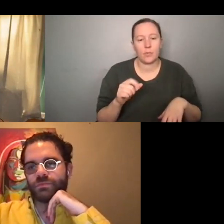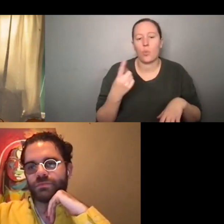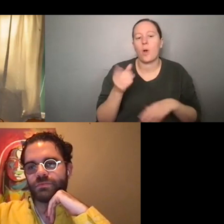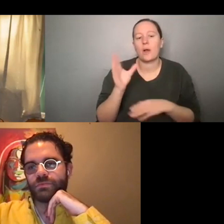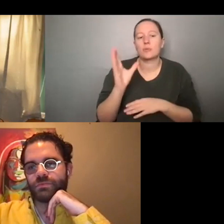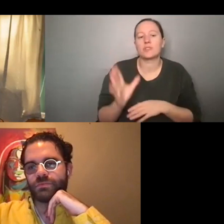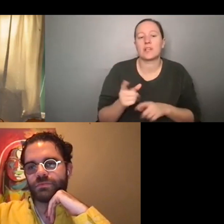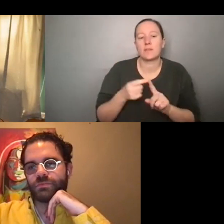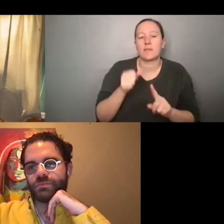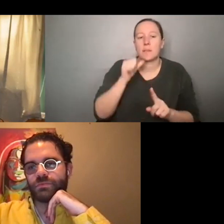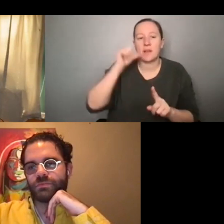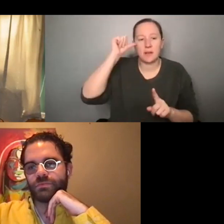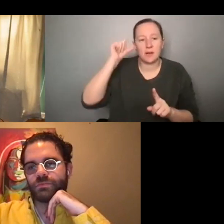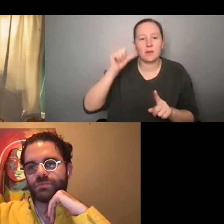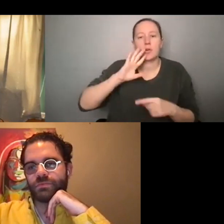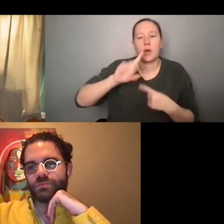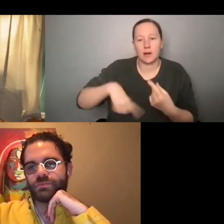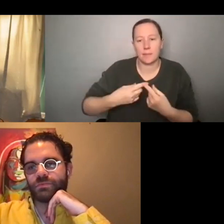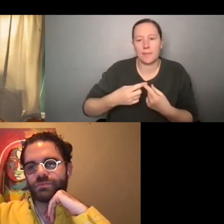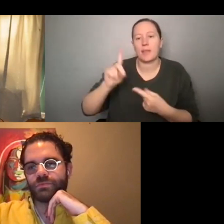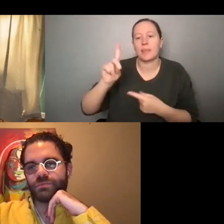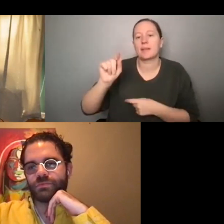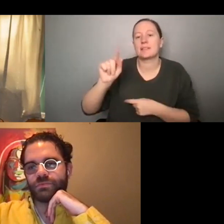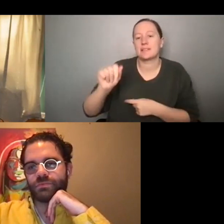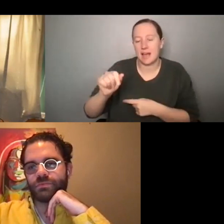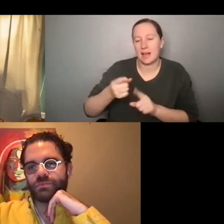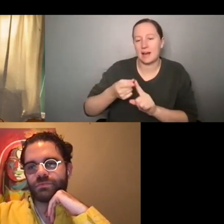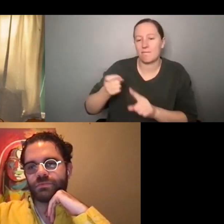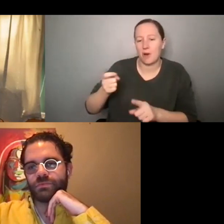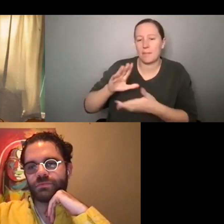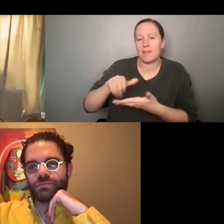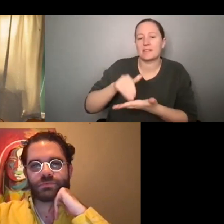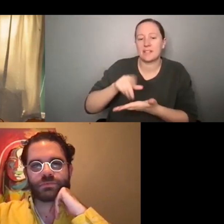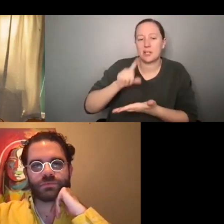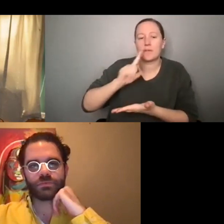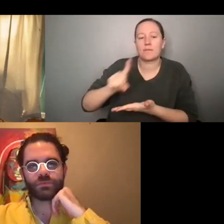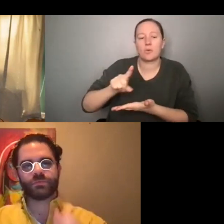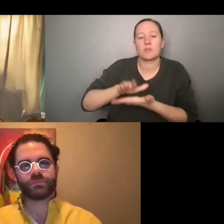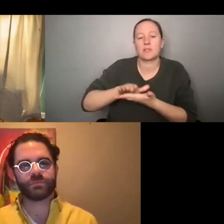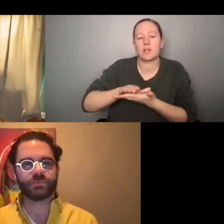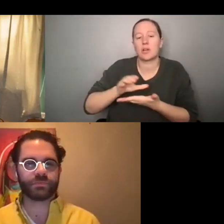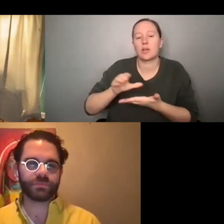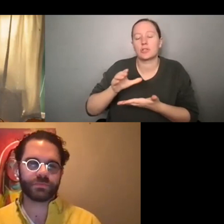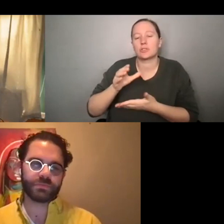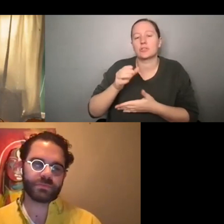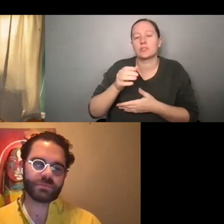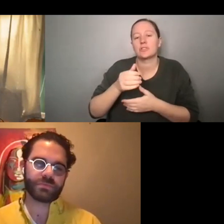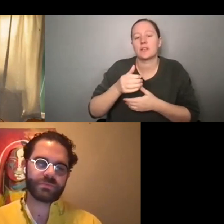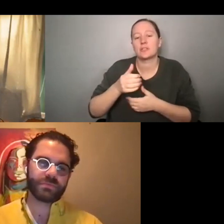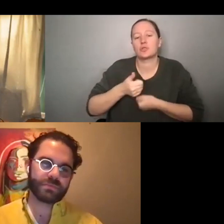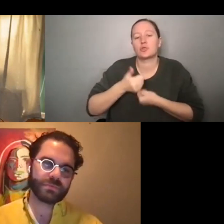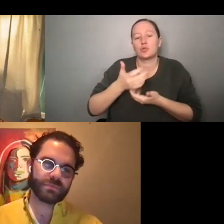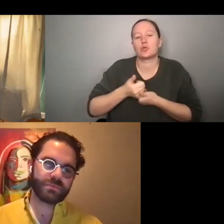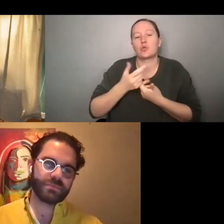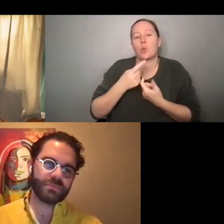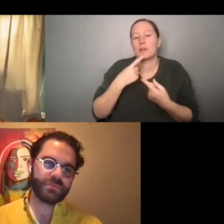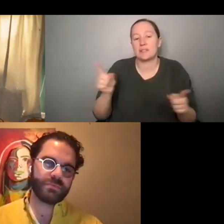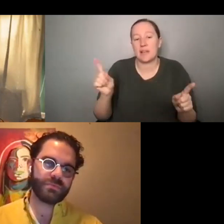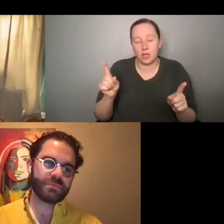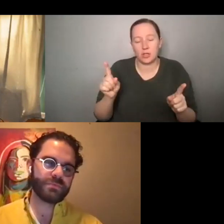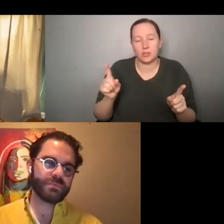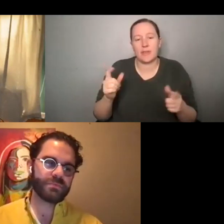one, talking about all the data that the center for scholars and storytellers is doing. And they did a collaboration with respectability.